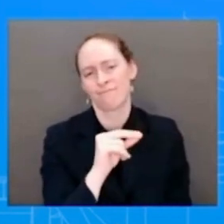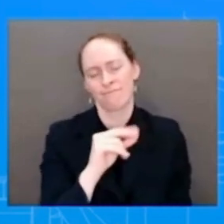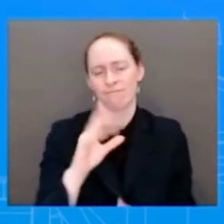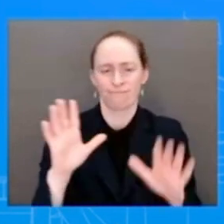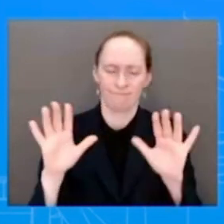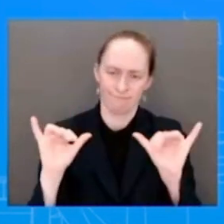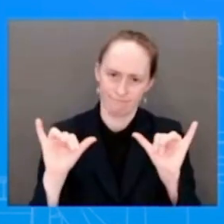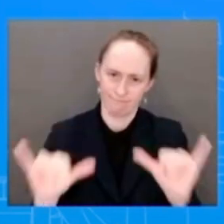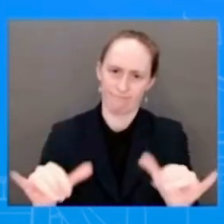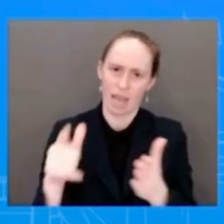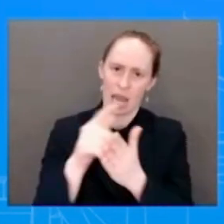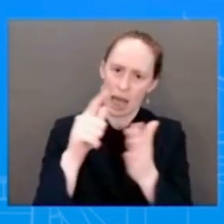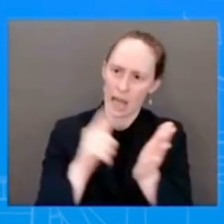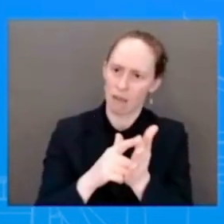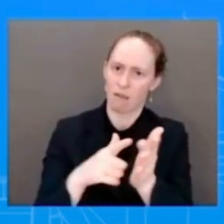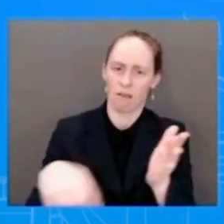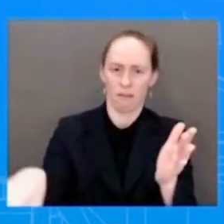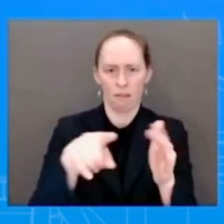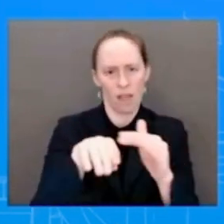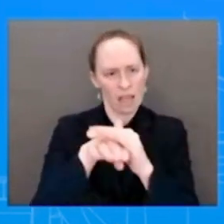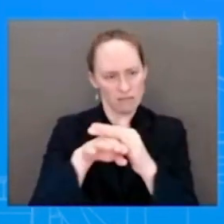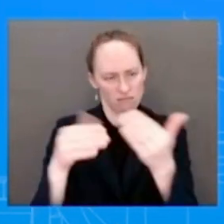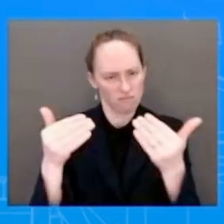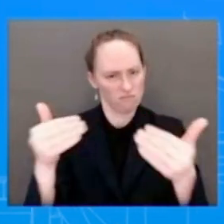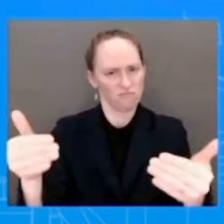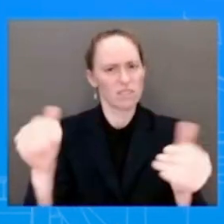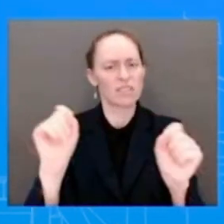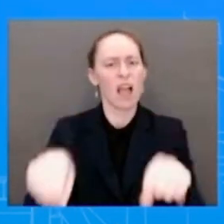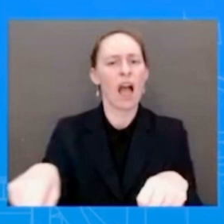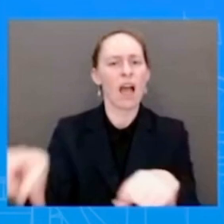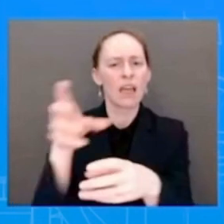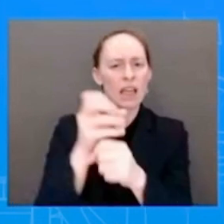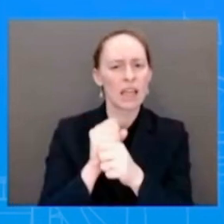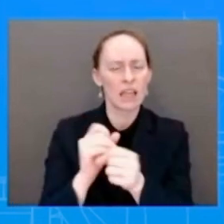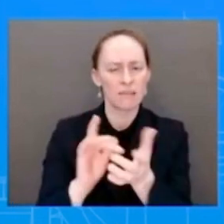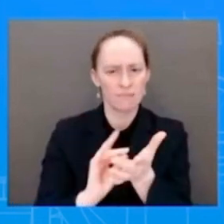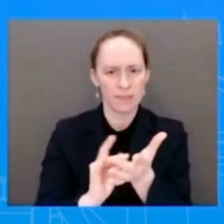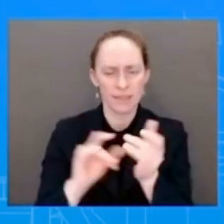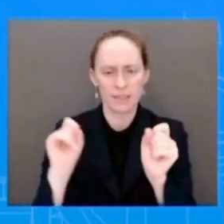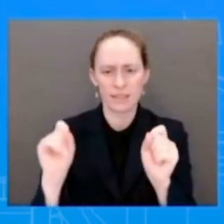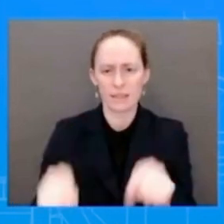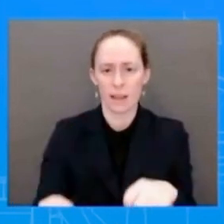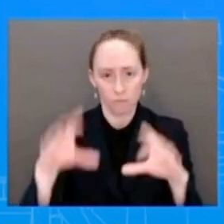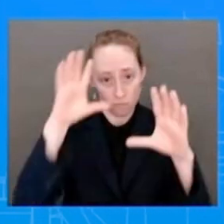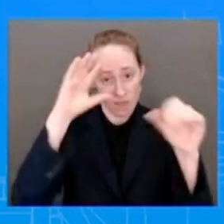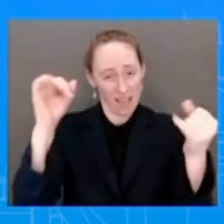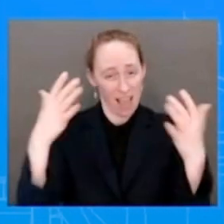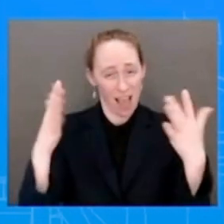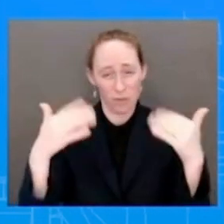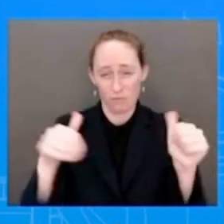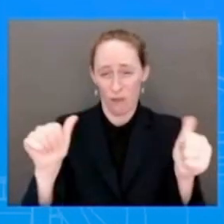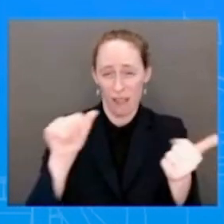has already taken several steps to do that and reaffirmed this in his most recent